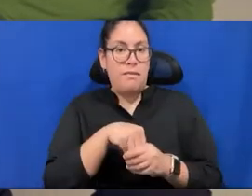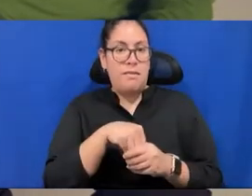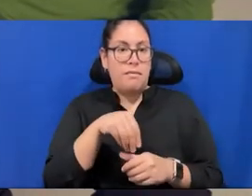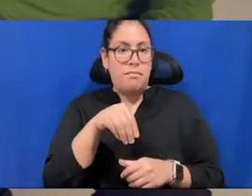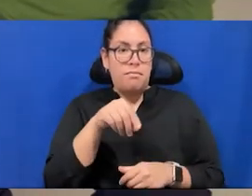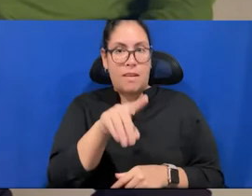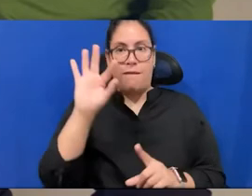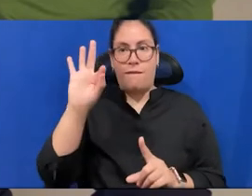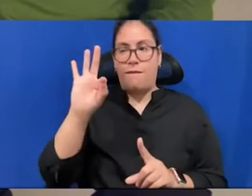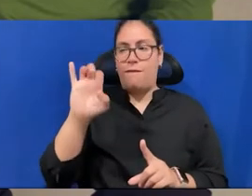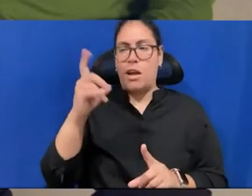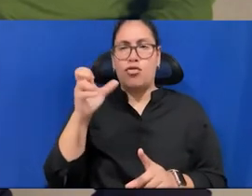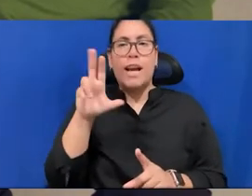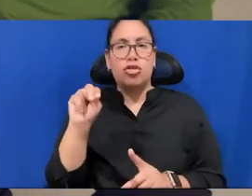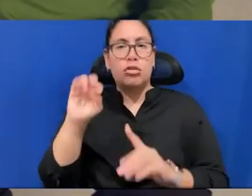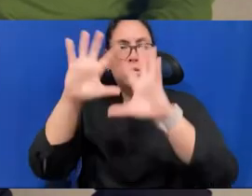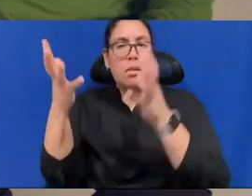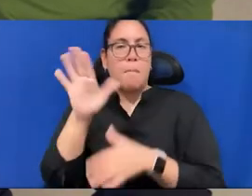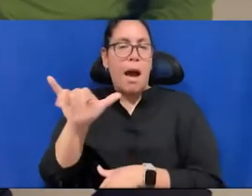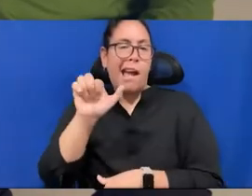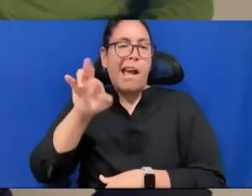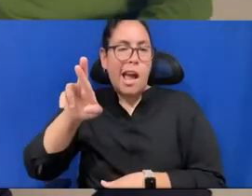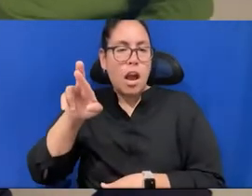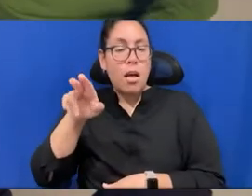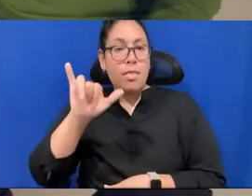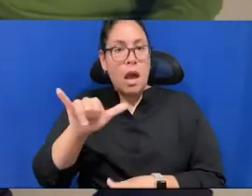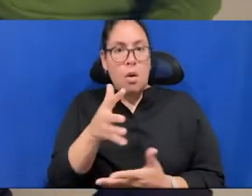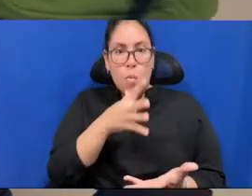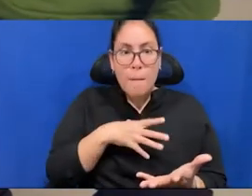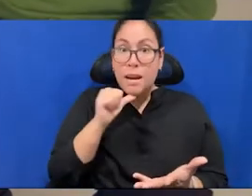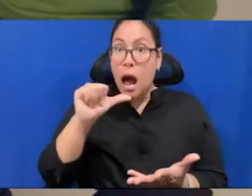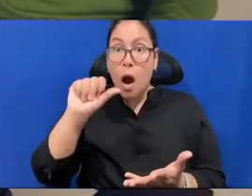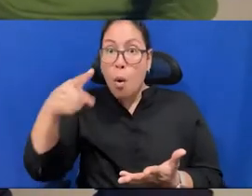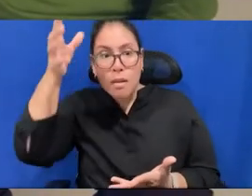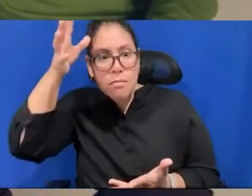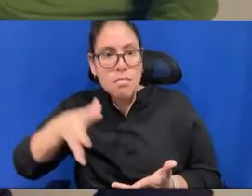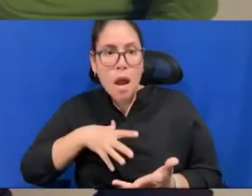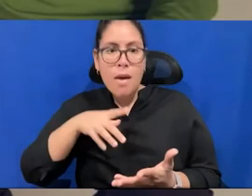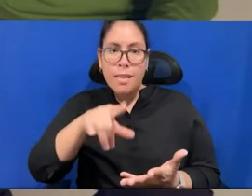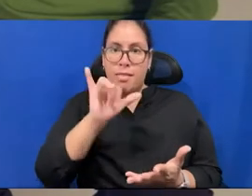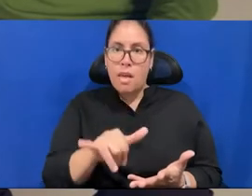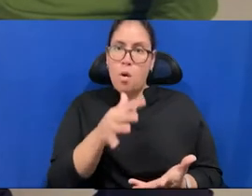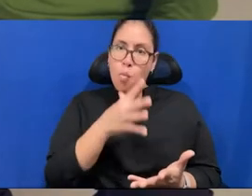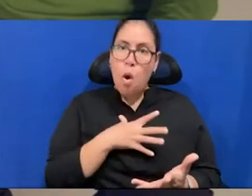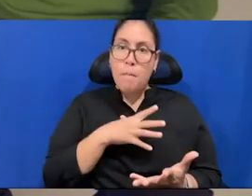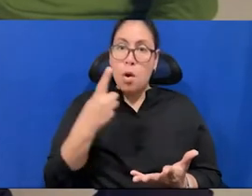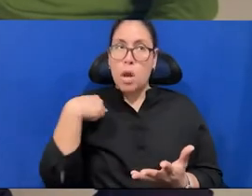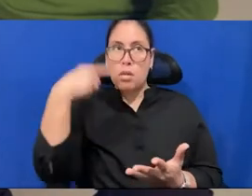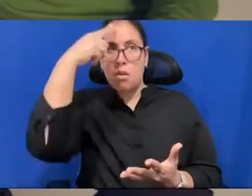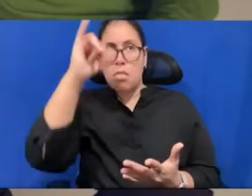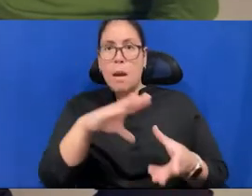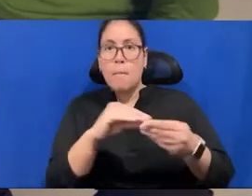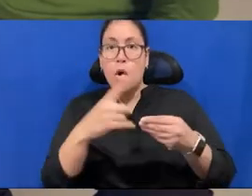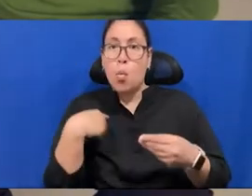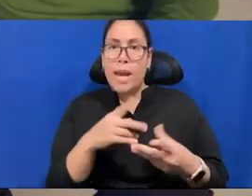with the message, with the community living on the ground, we are thinking that if we relate differently, different scale